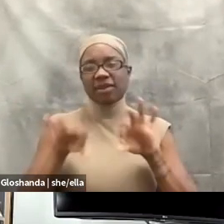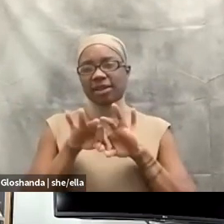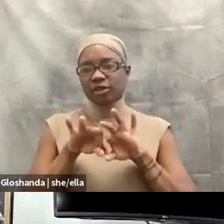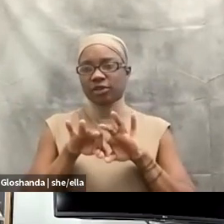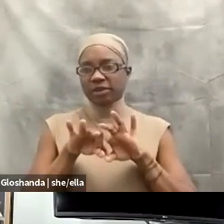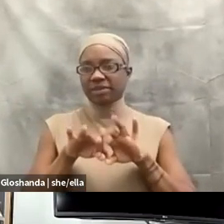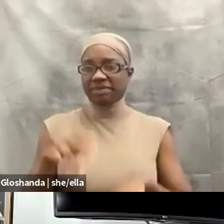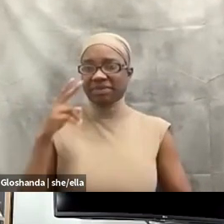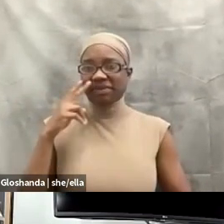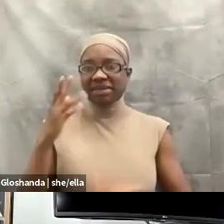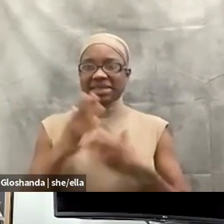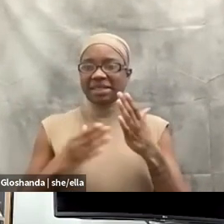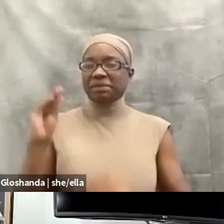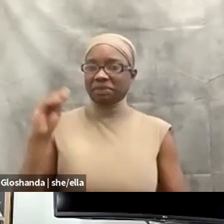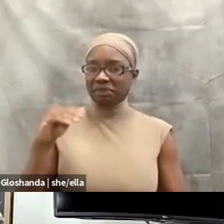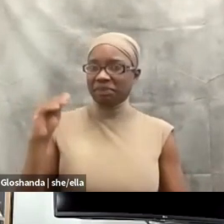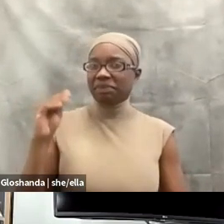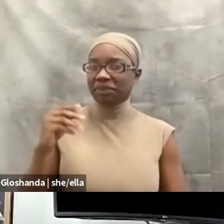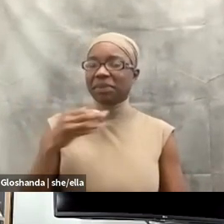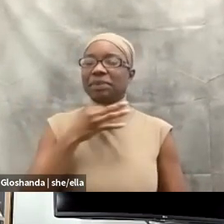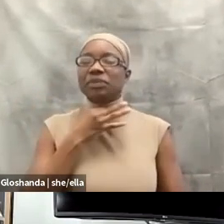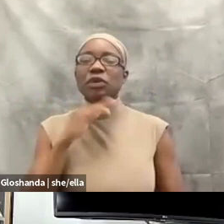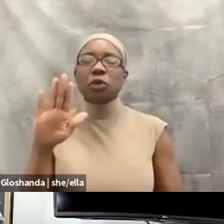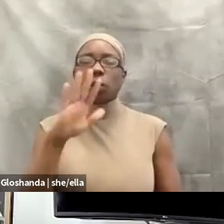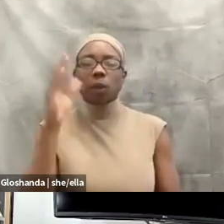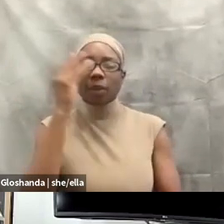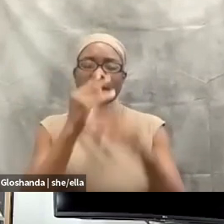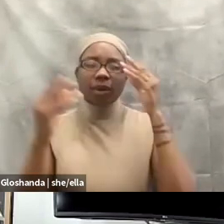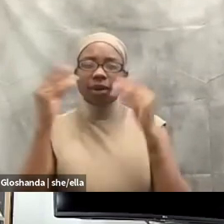What are your, what are your thoughts? What are your reactions to that?